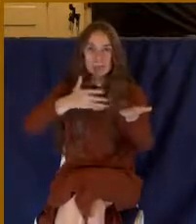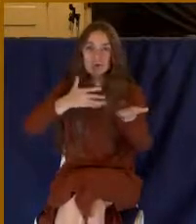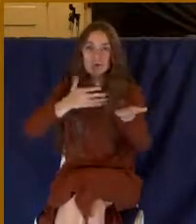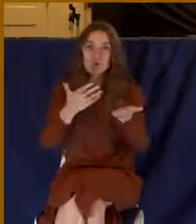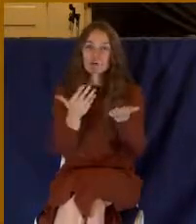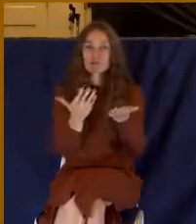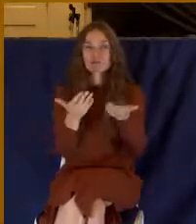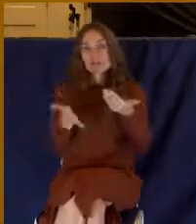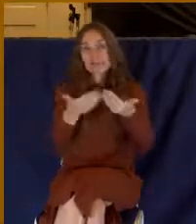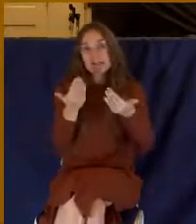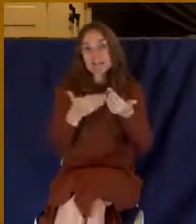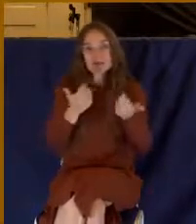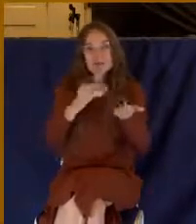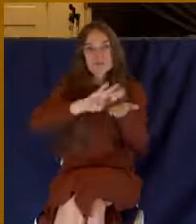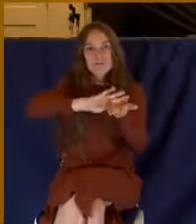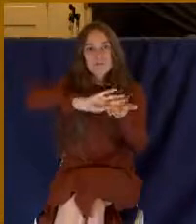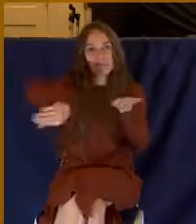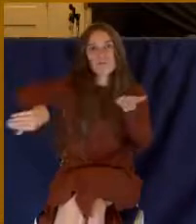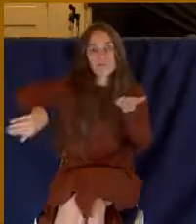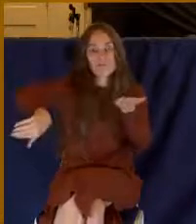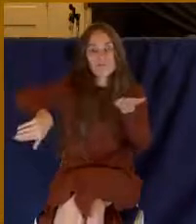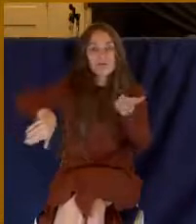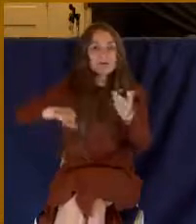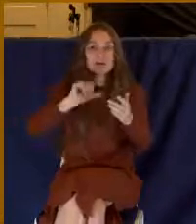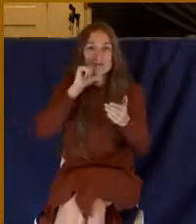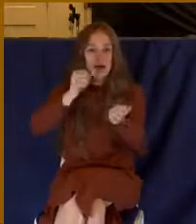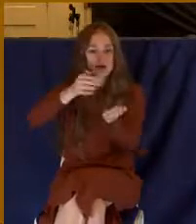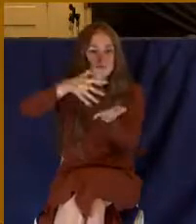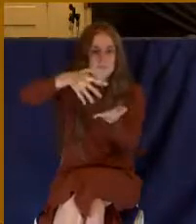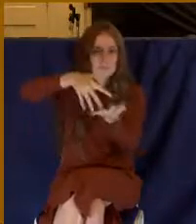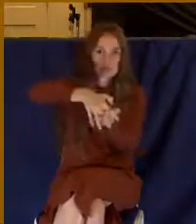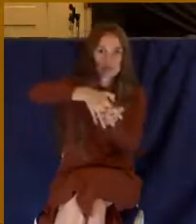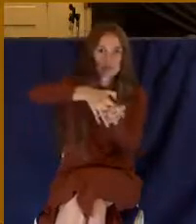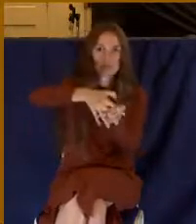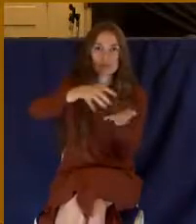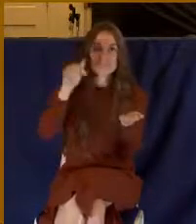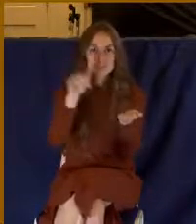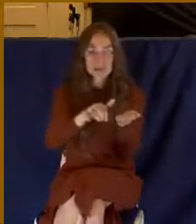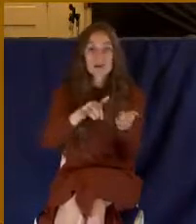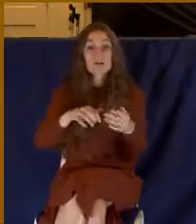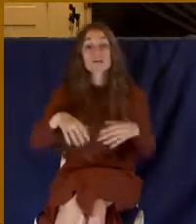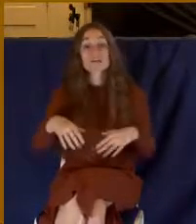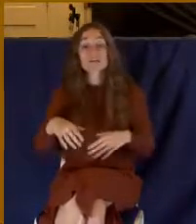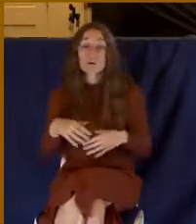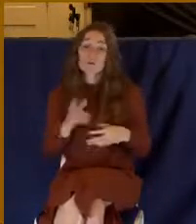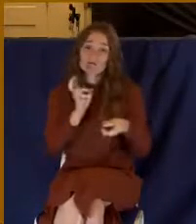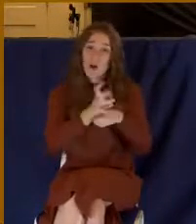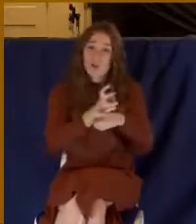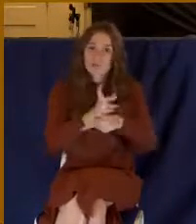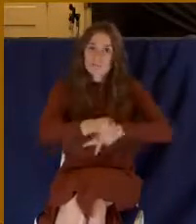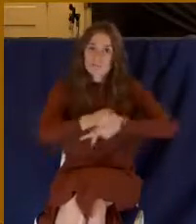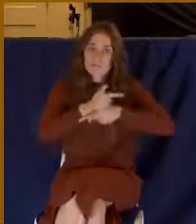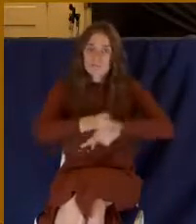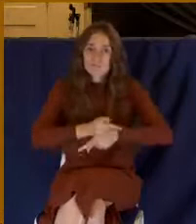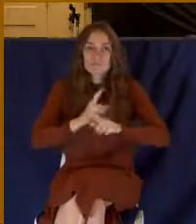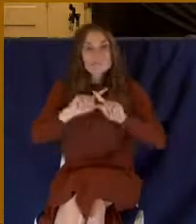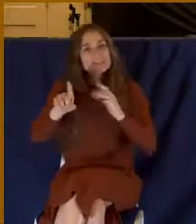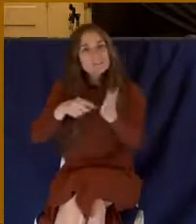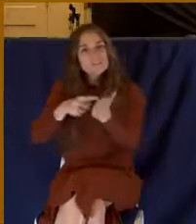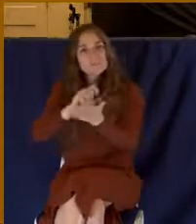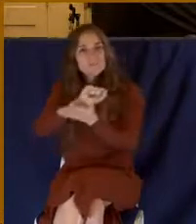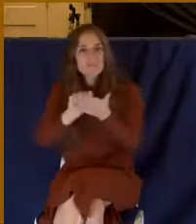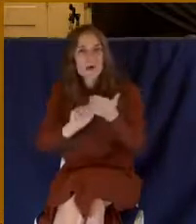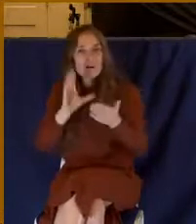anybody messed with it, the ink would remain, but sometimes a scribe wanted to reuse the paper or he wanted to use the animal skin.